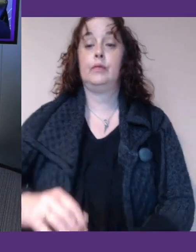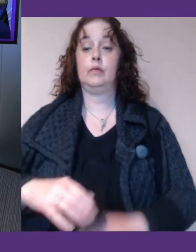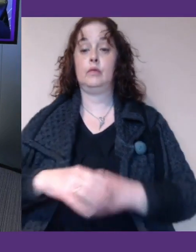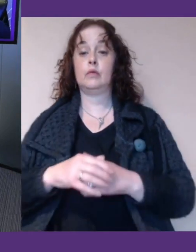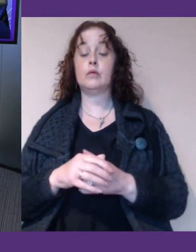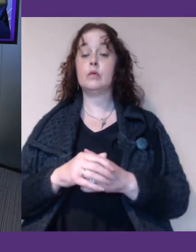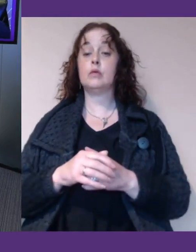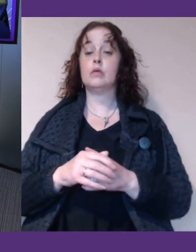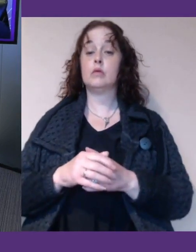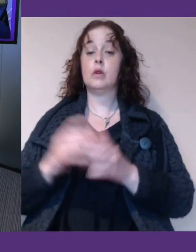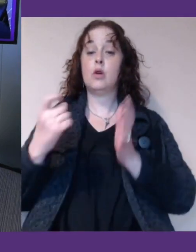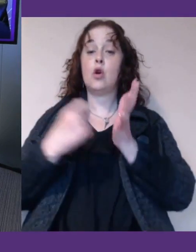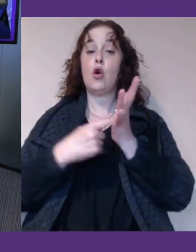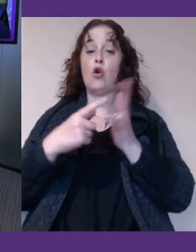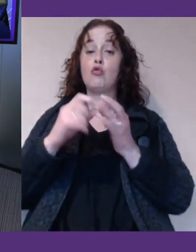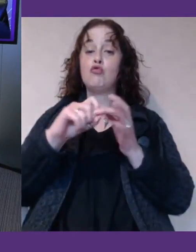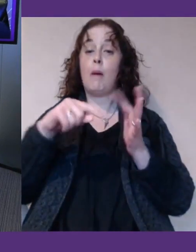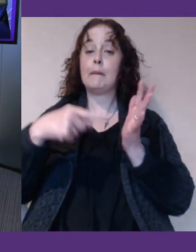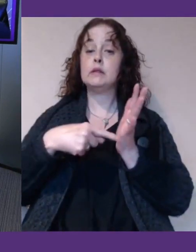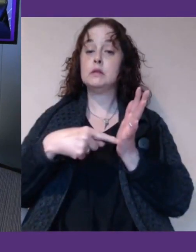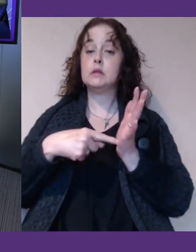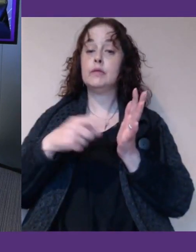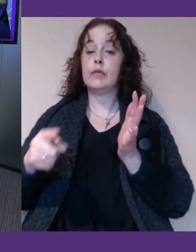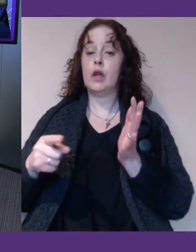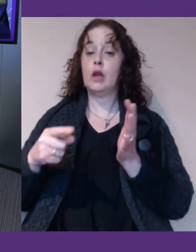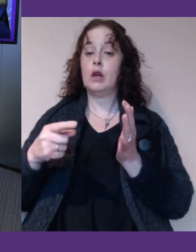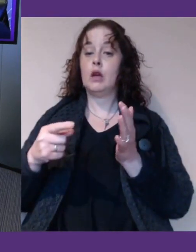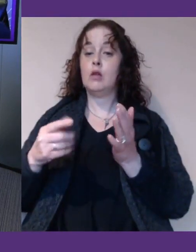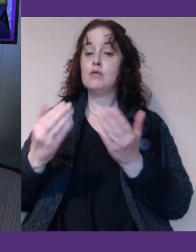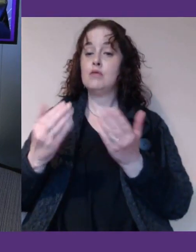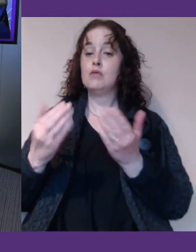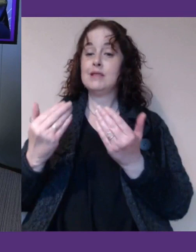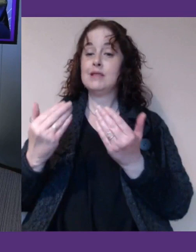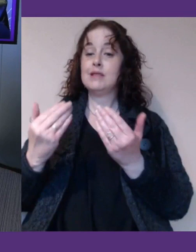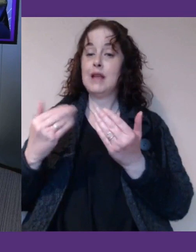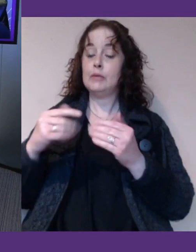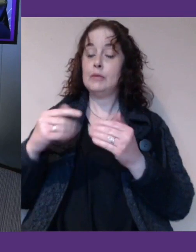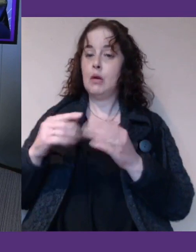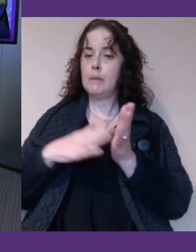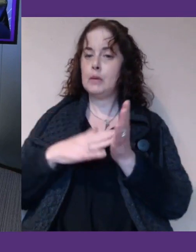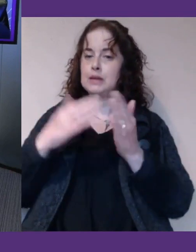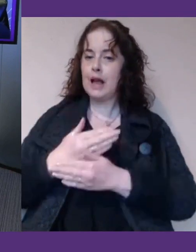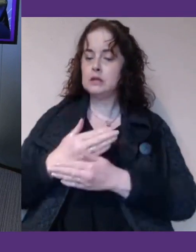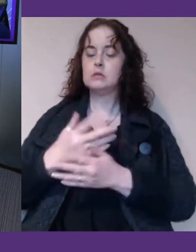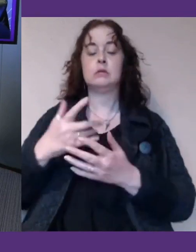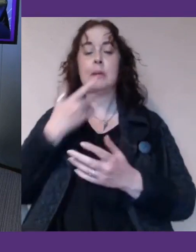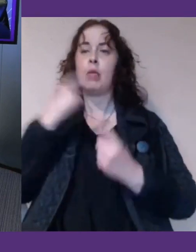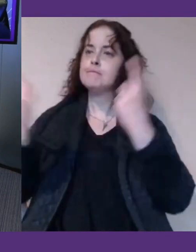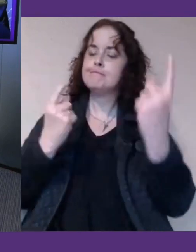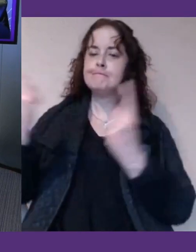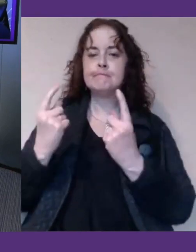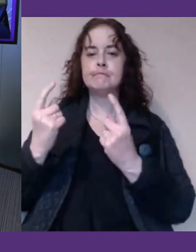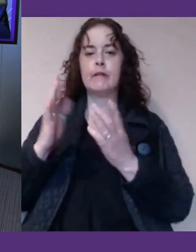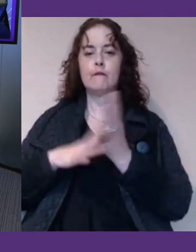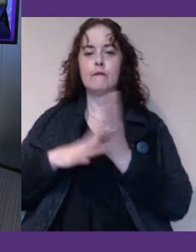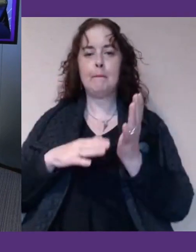We had a reception opening TechShare Pro on Monday night, and we were joined by the minister, newly minted minister.